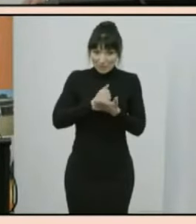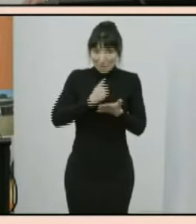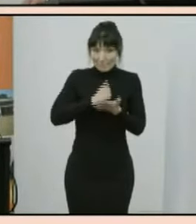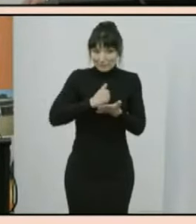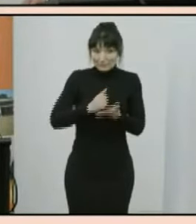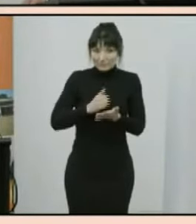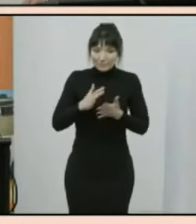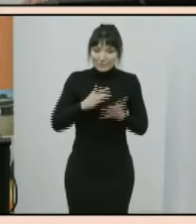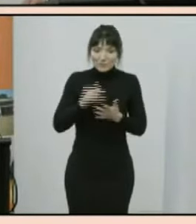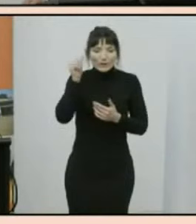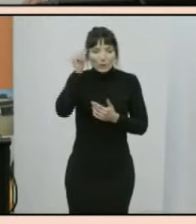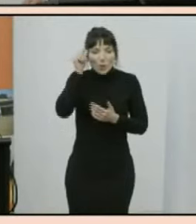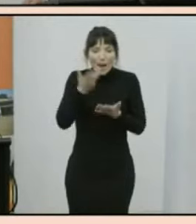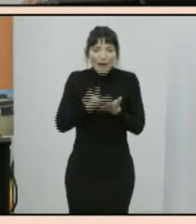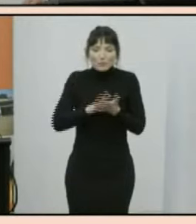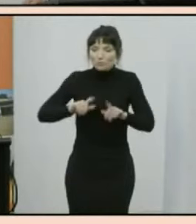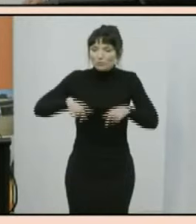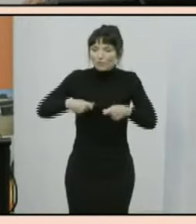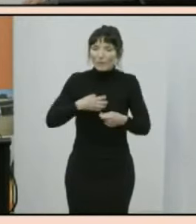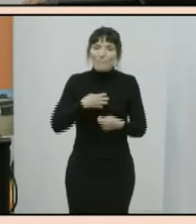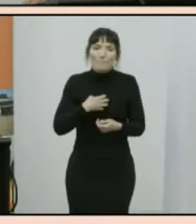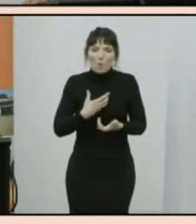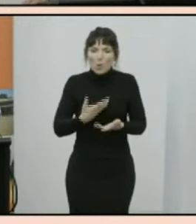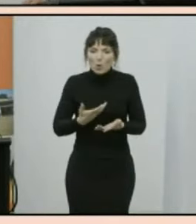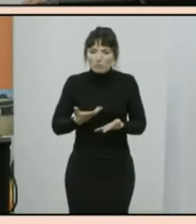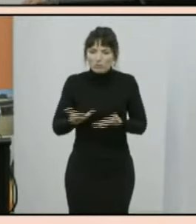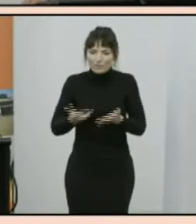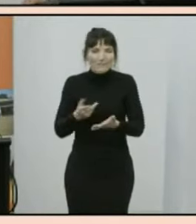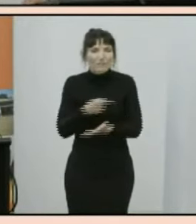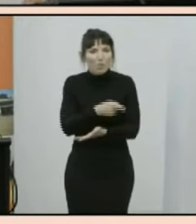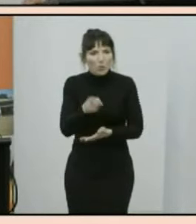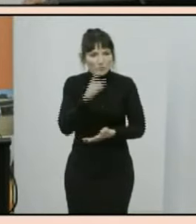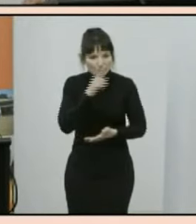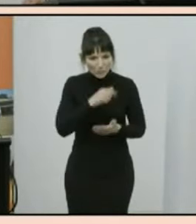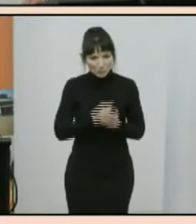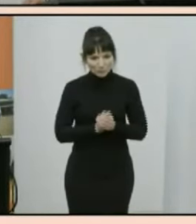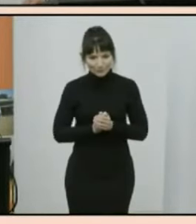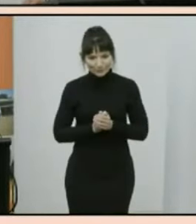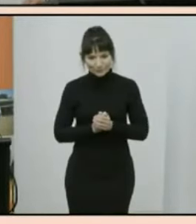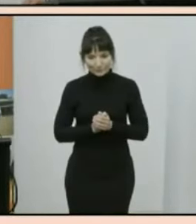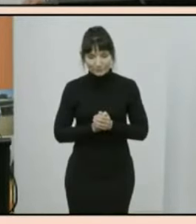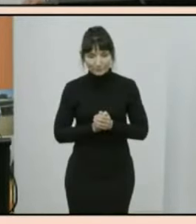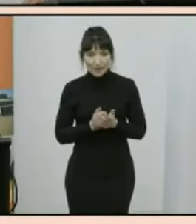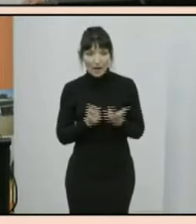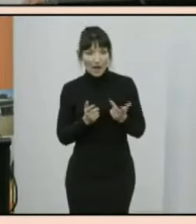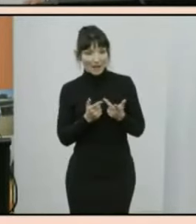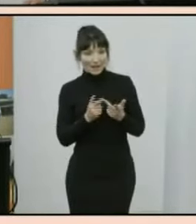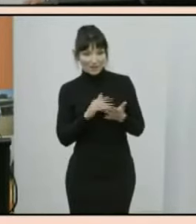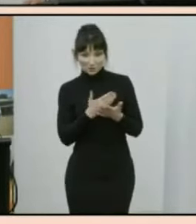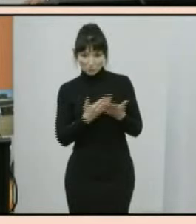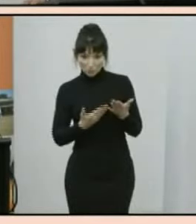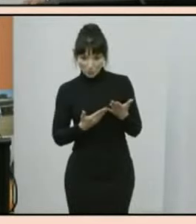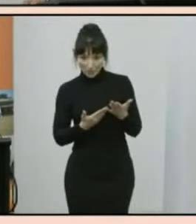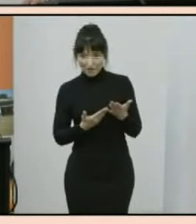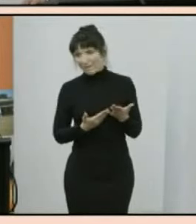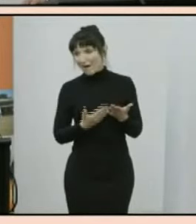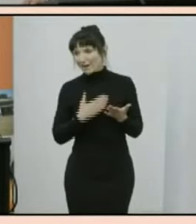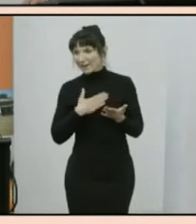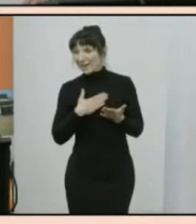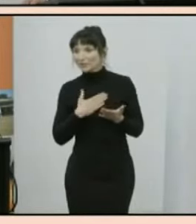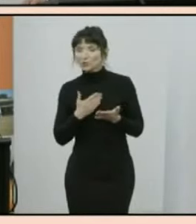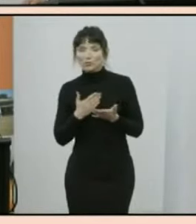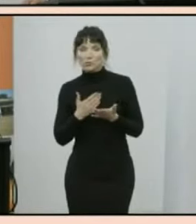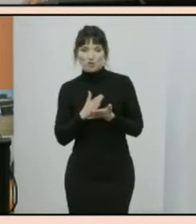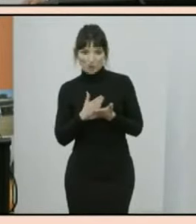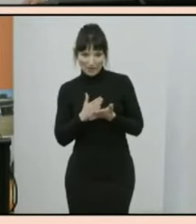veterans to continue telling the stories from the 2021 census i would like to introduce theresa dickinson